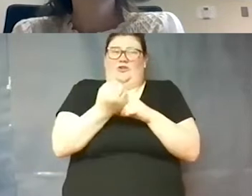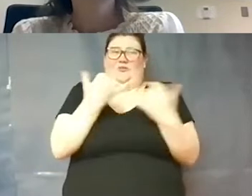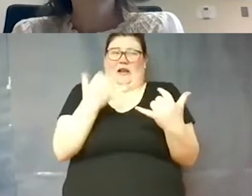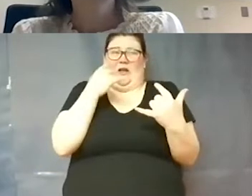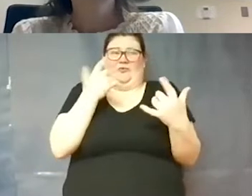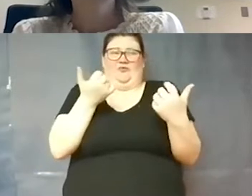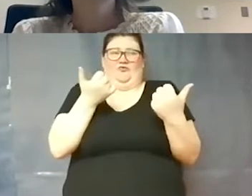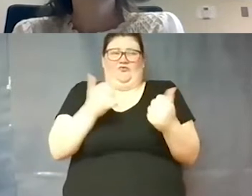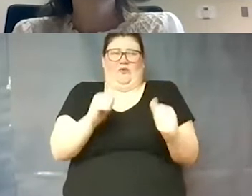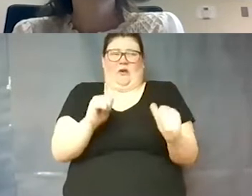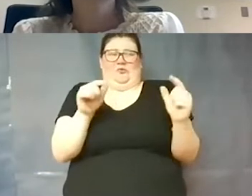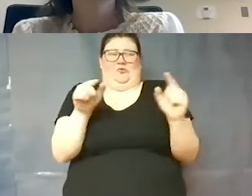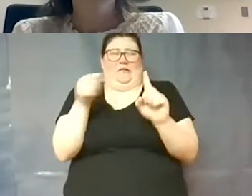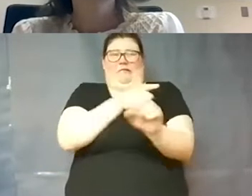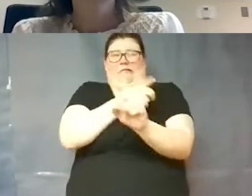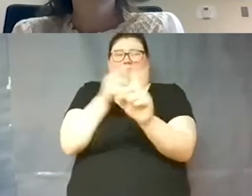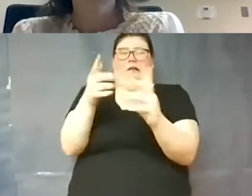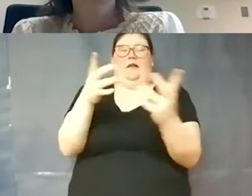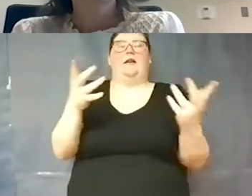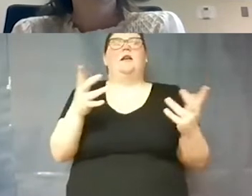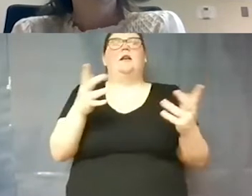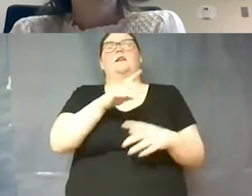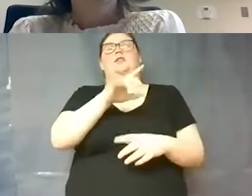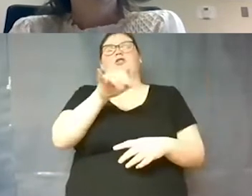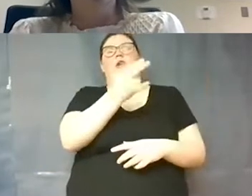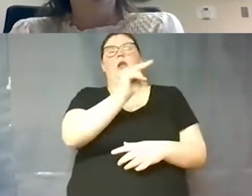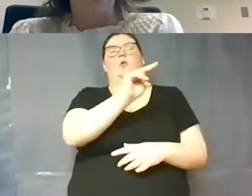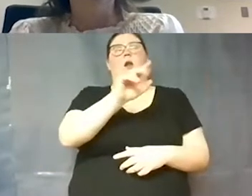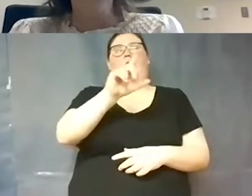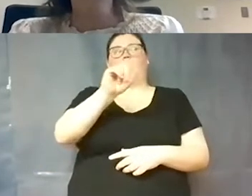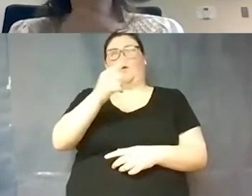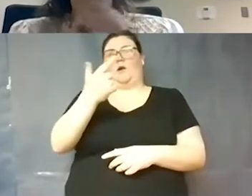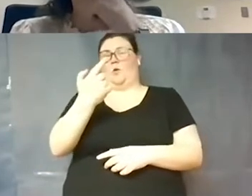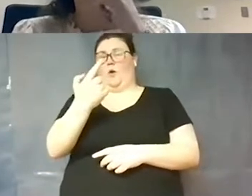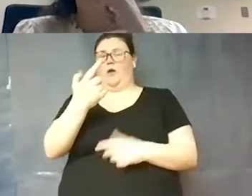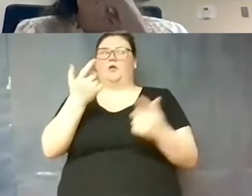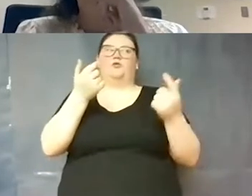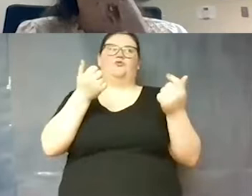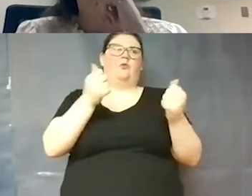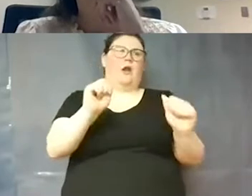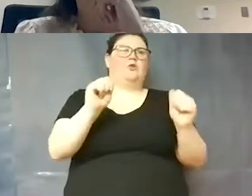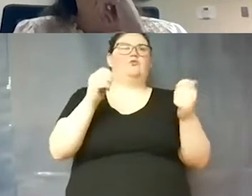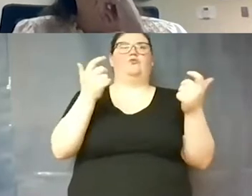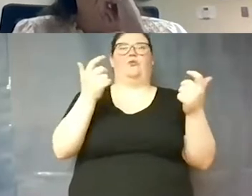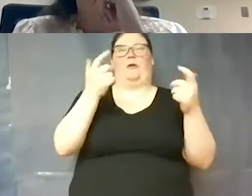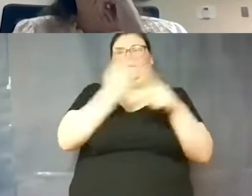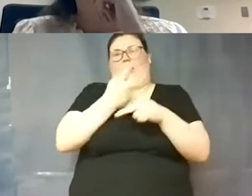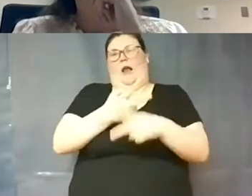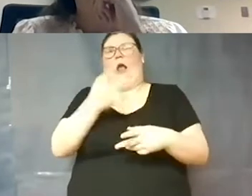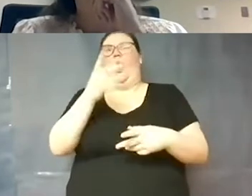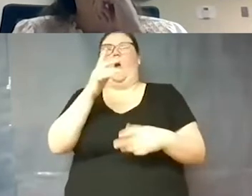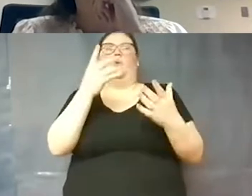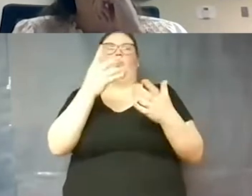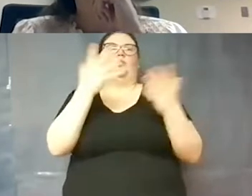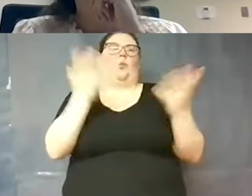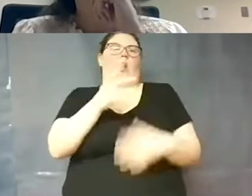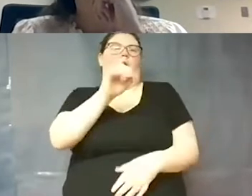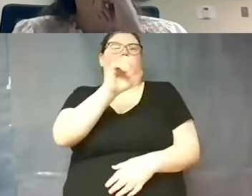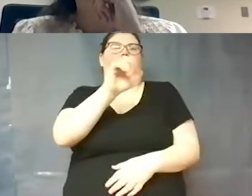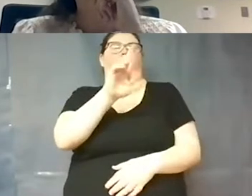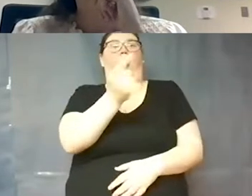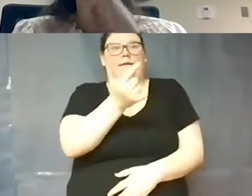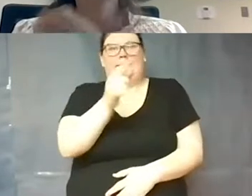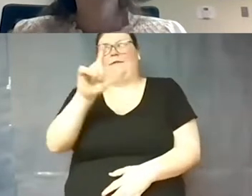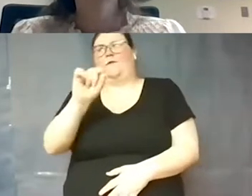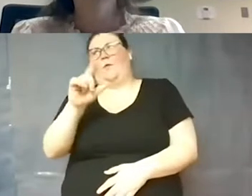this in january of 2021 uh trying to figure out what august of 2021 will look like for the next school year